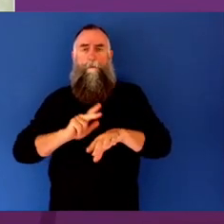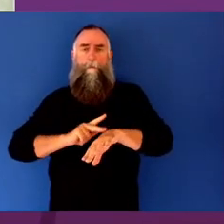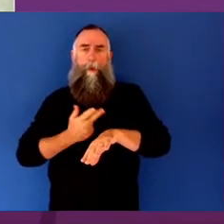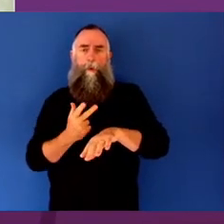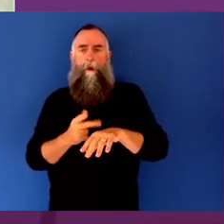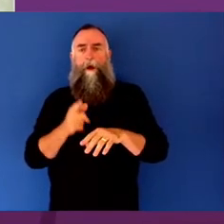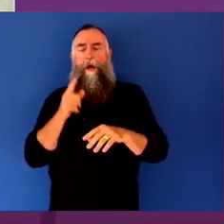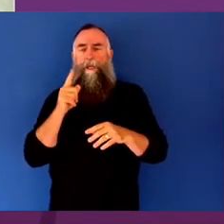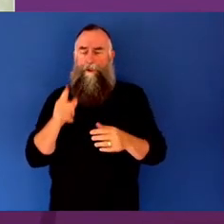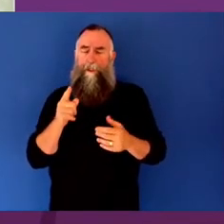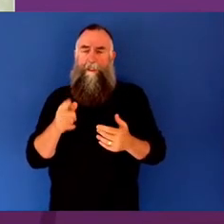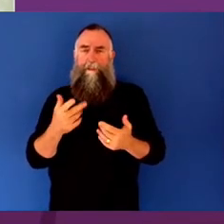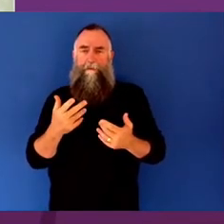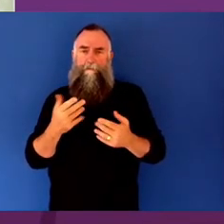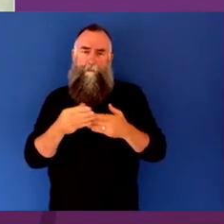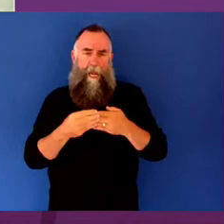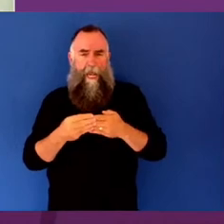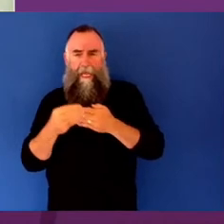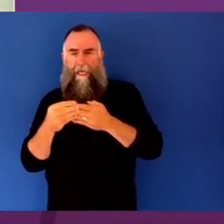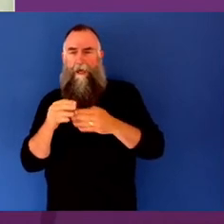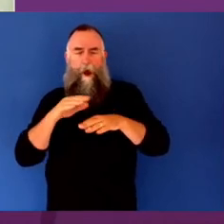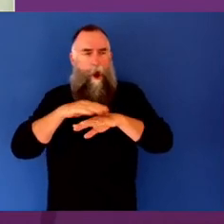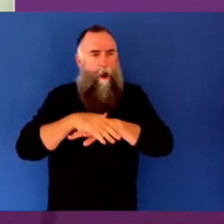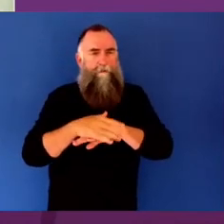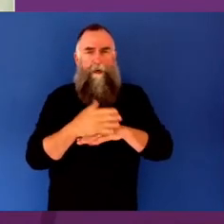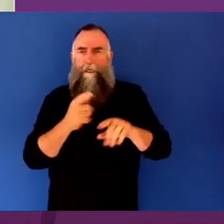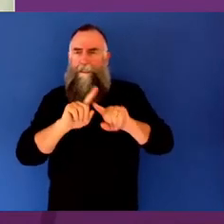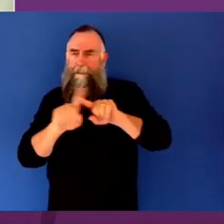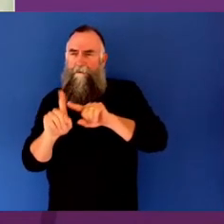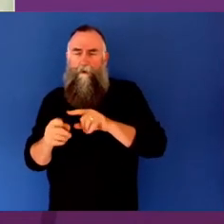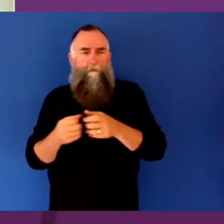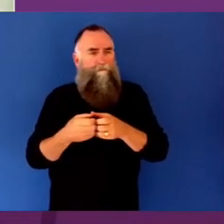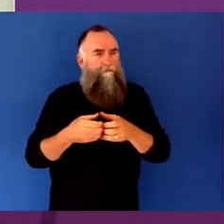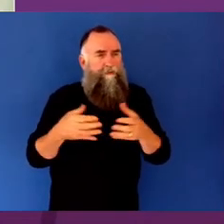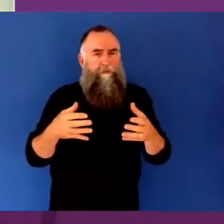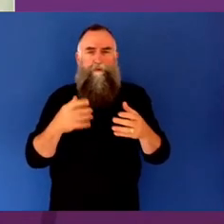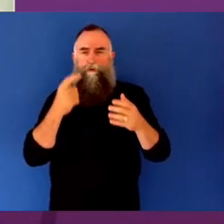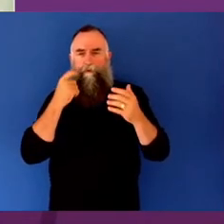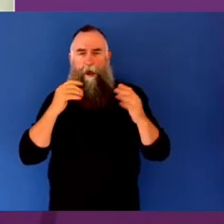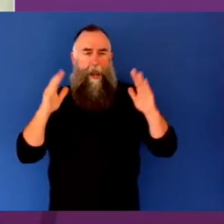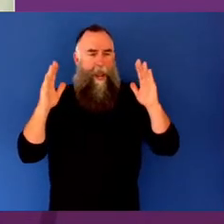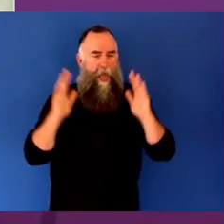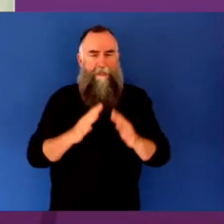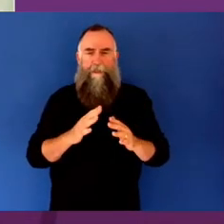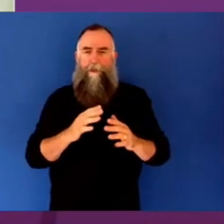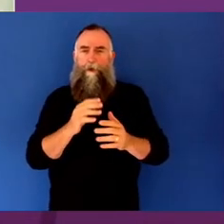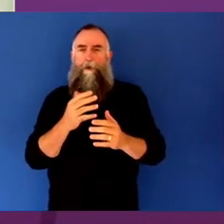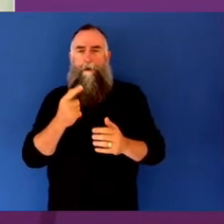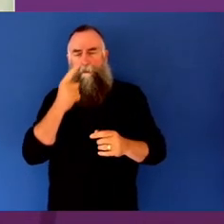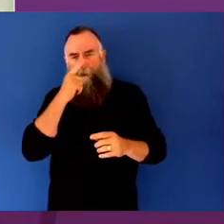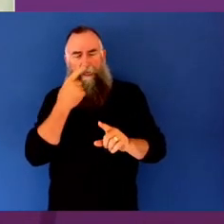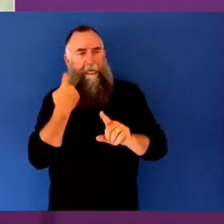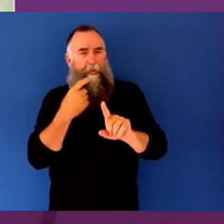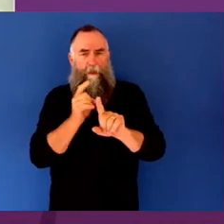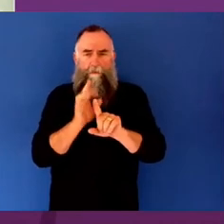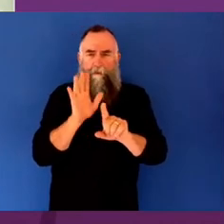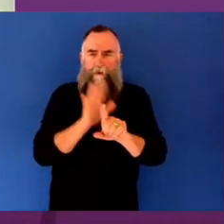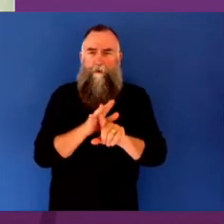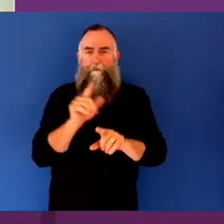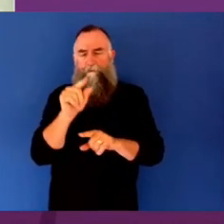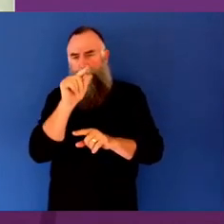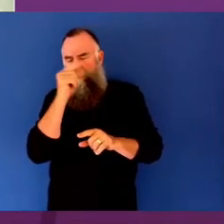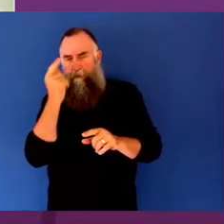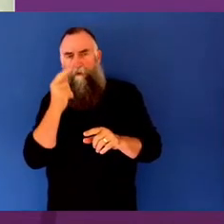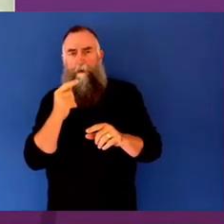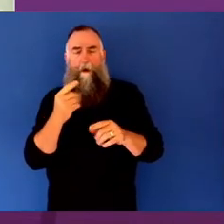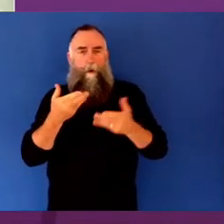the efforts and results in service innovation, suicide prevention and digital solutions. Previously, she helped set up and